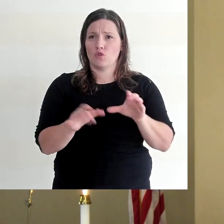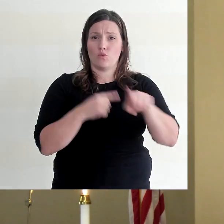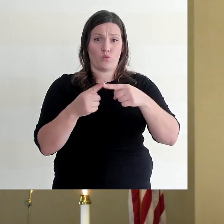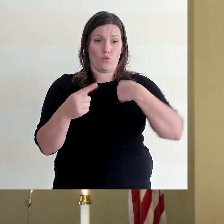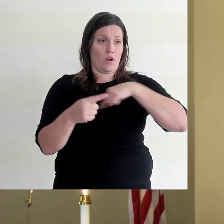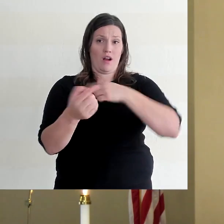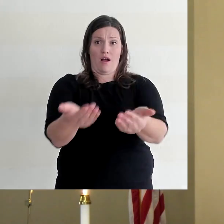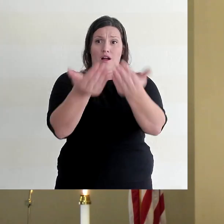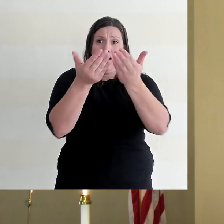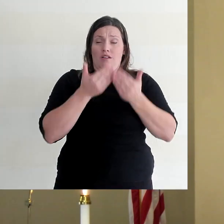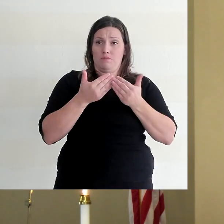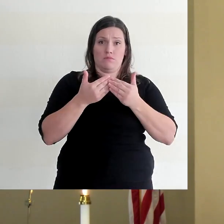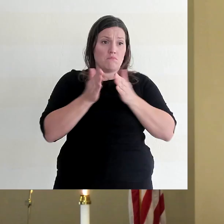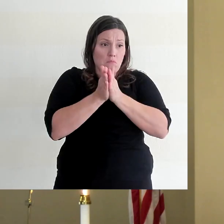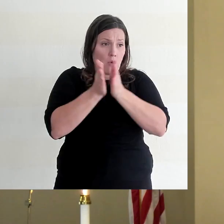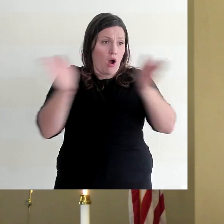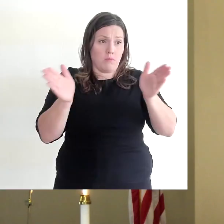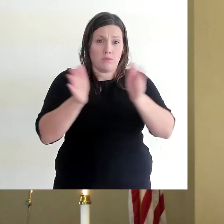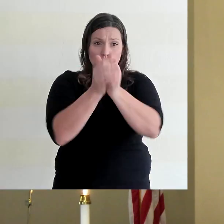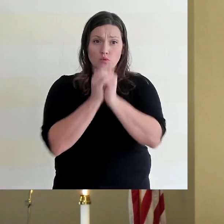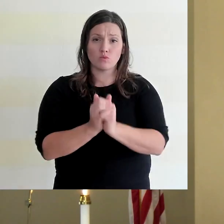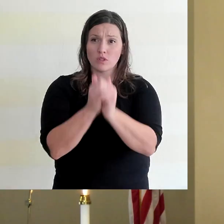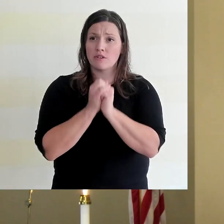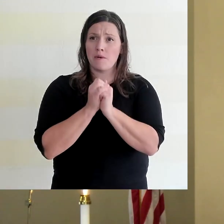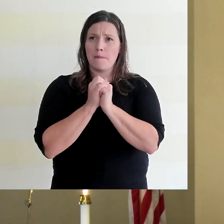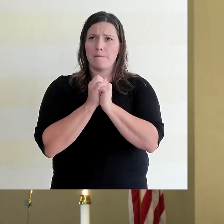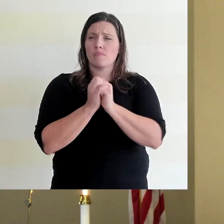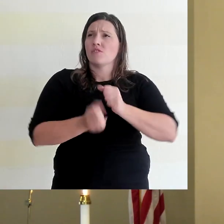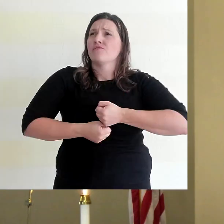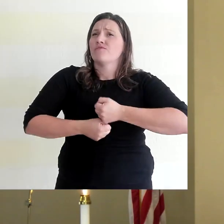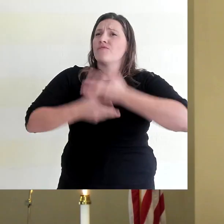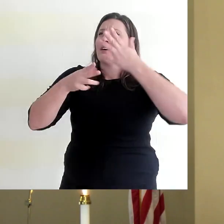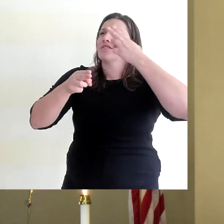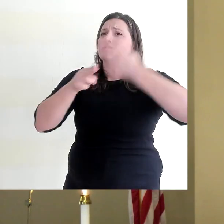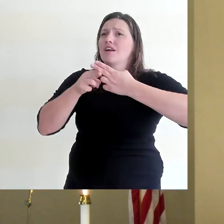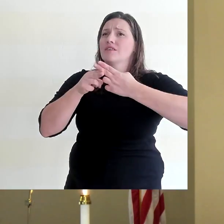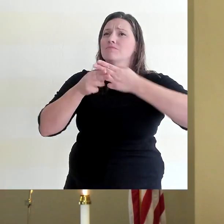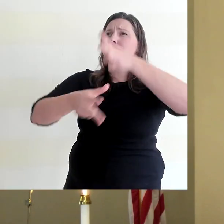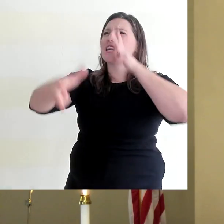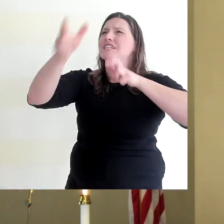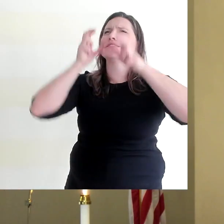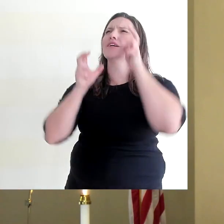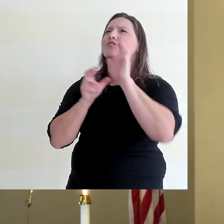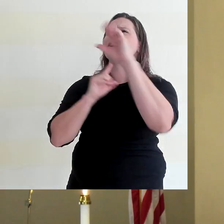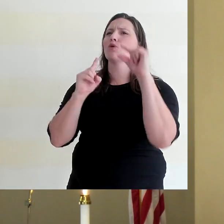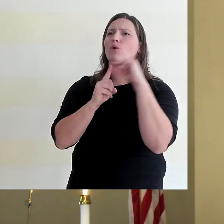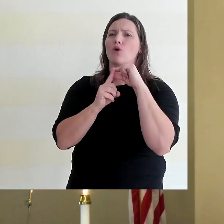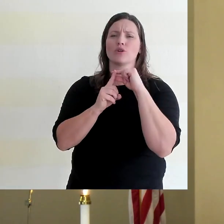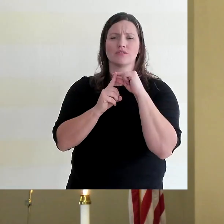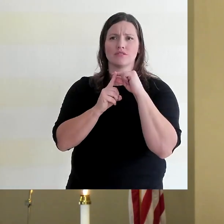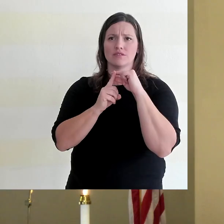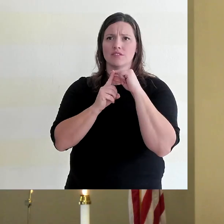gather in public worship to confess his name, to hear his word, to sing his praises.